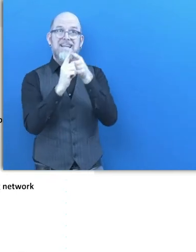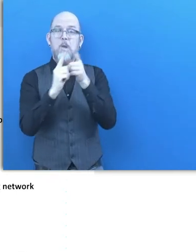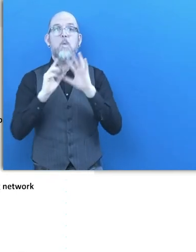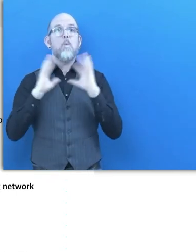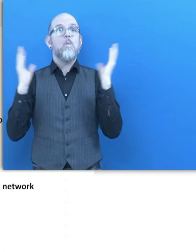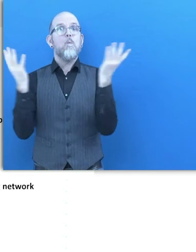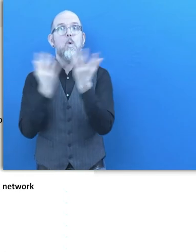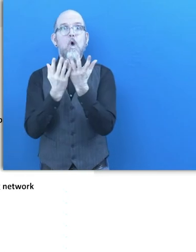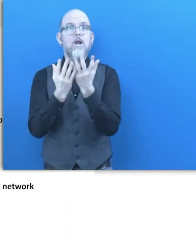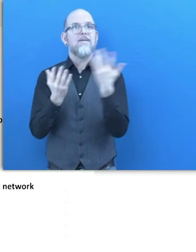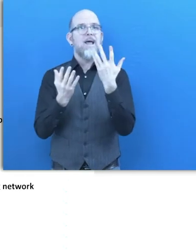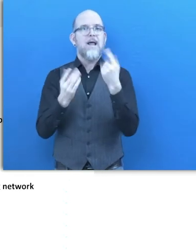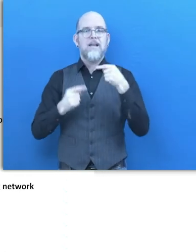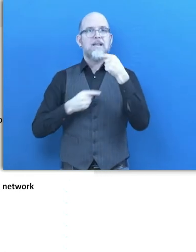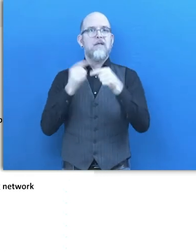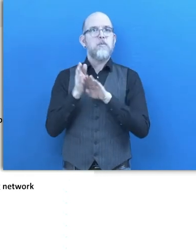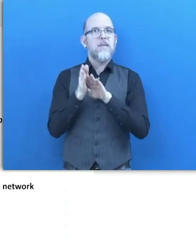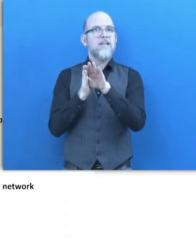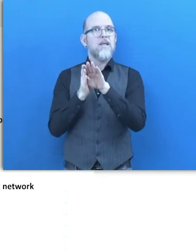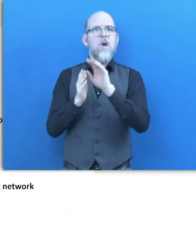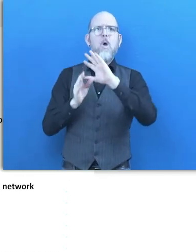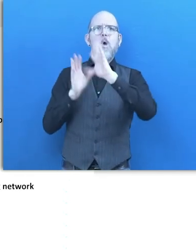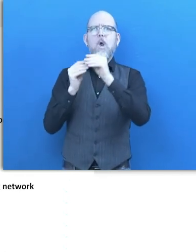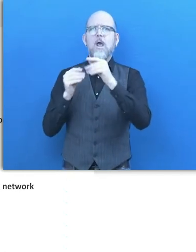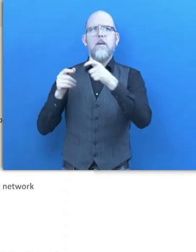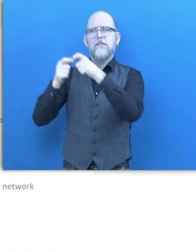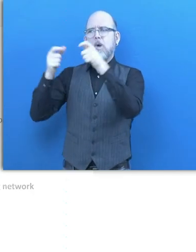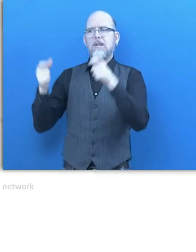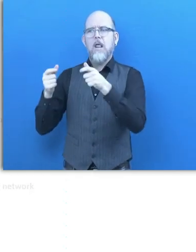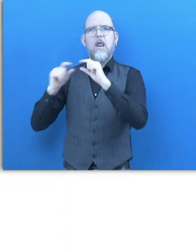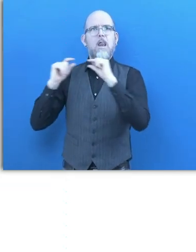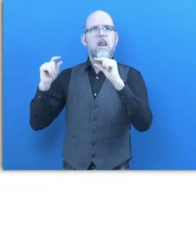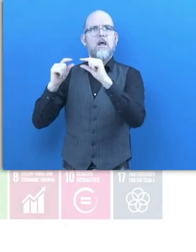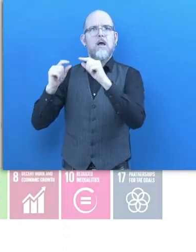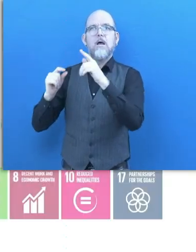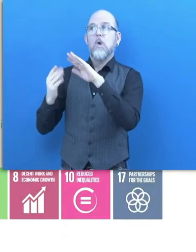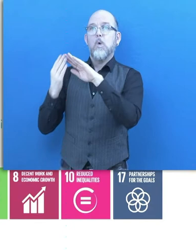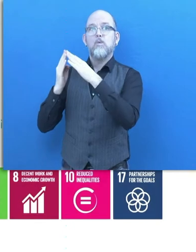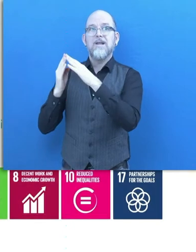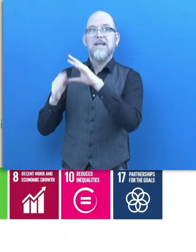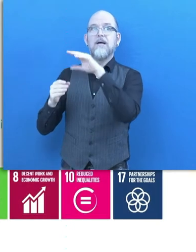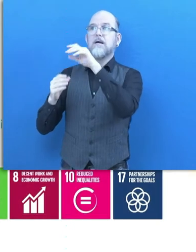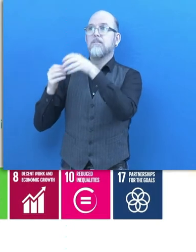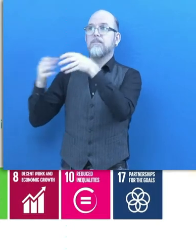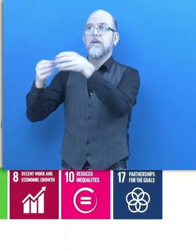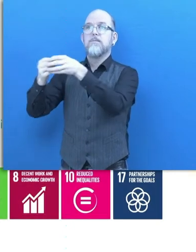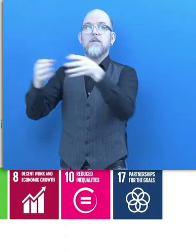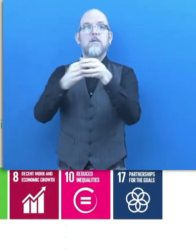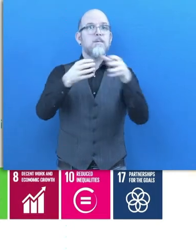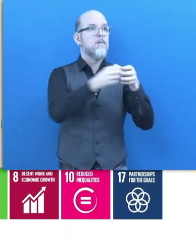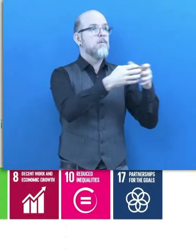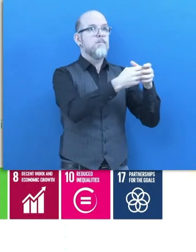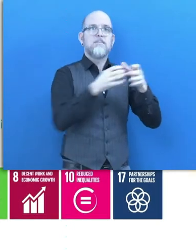development in all these portals and in our human community. For us, it is really